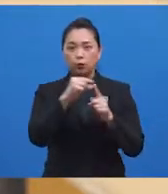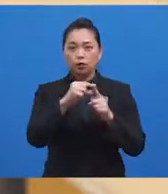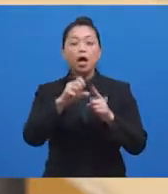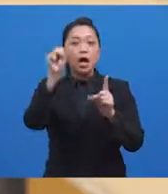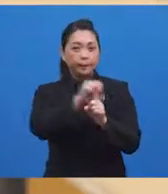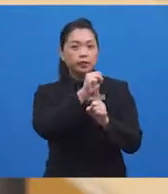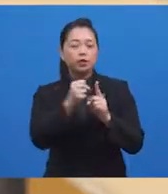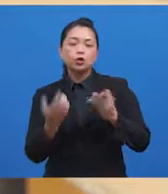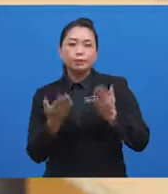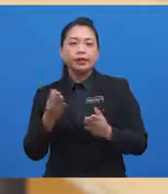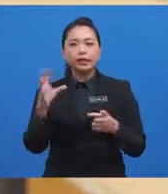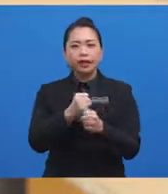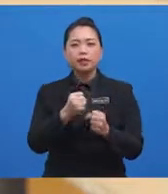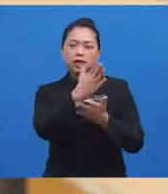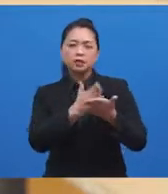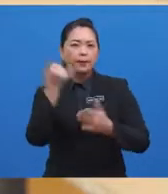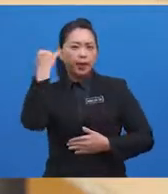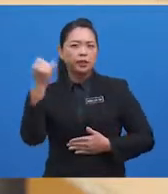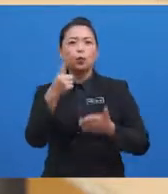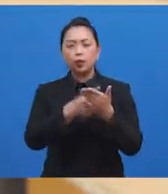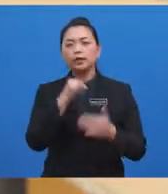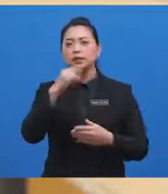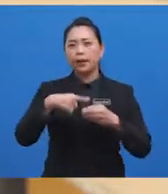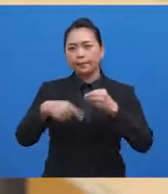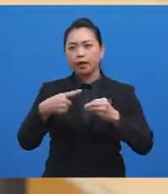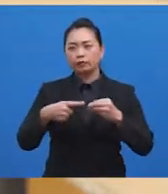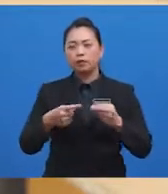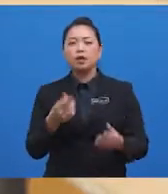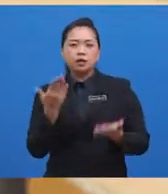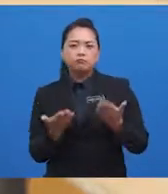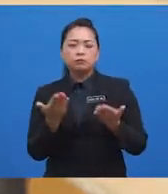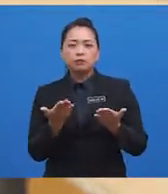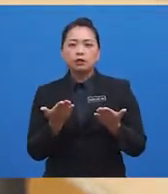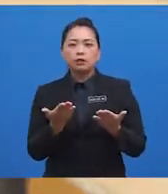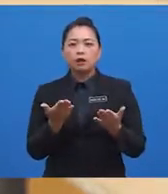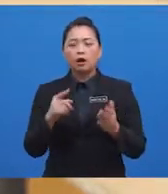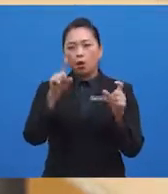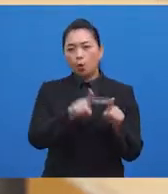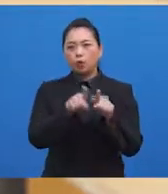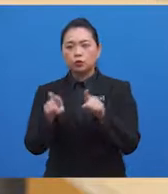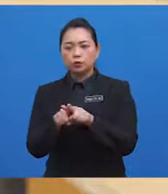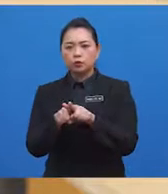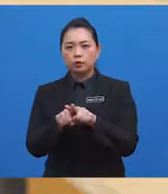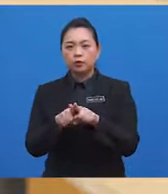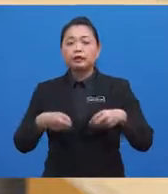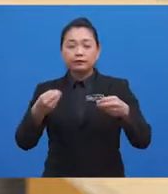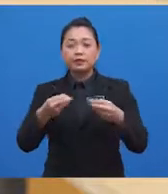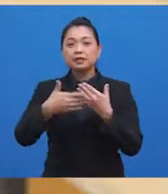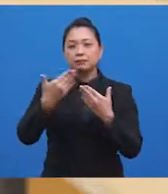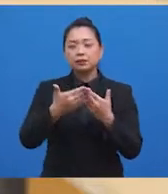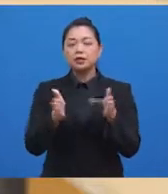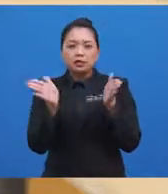you may get some ideas what it is about. It may also help greatly if a simple and small